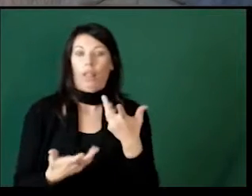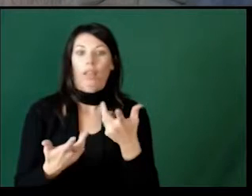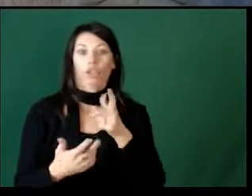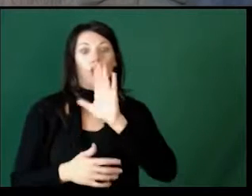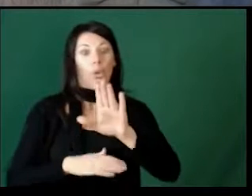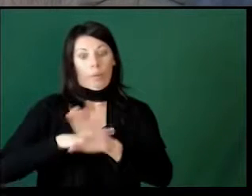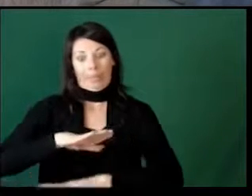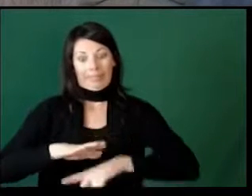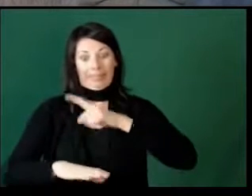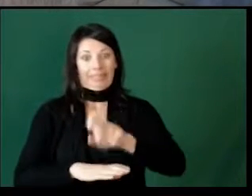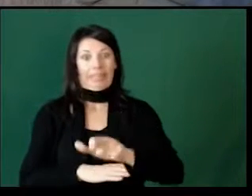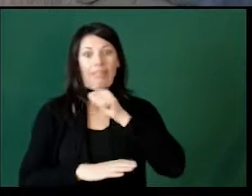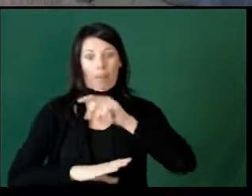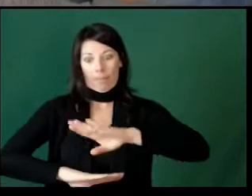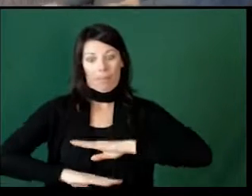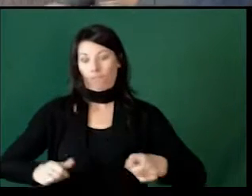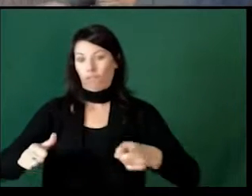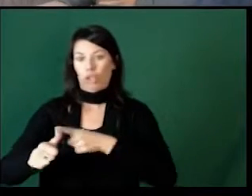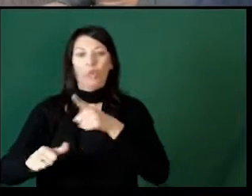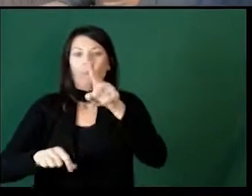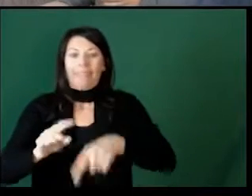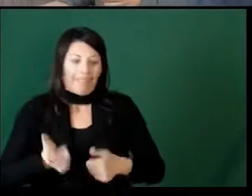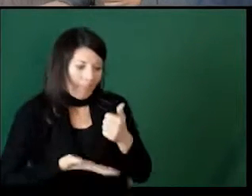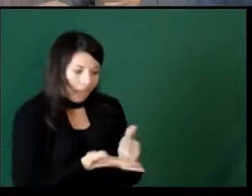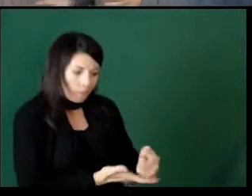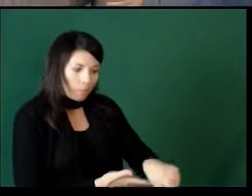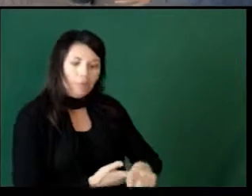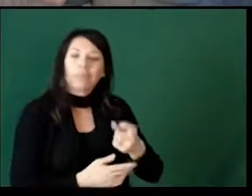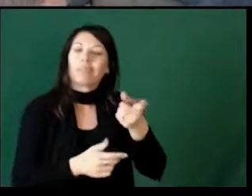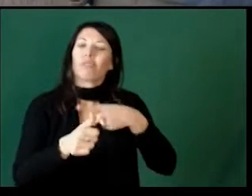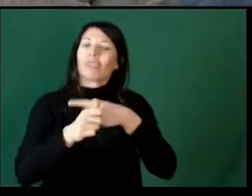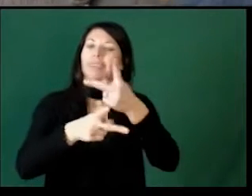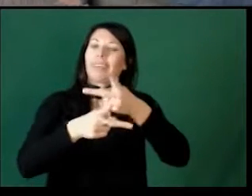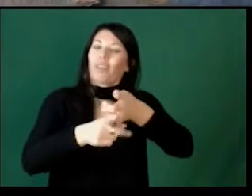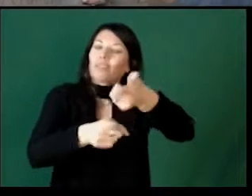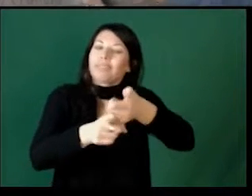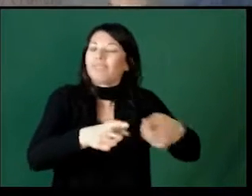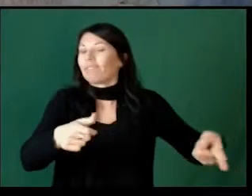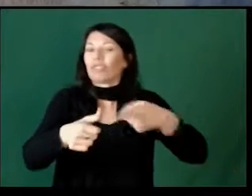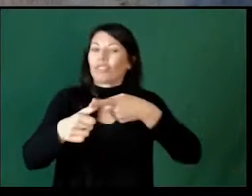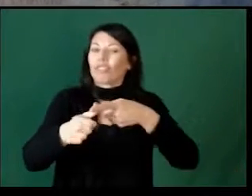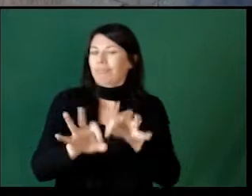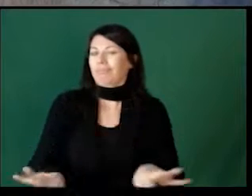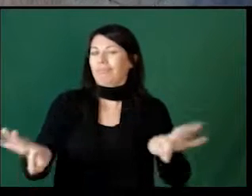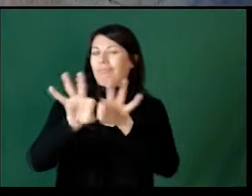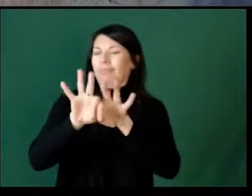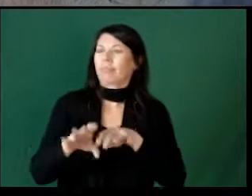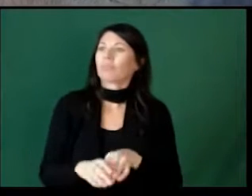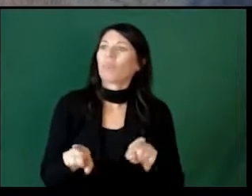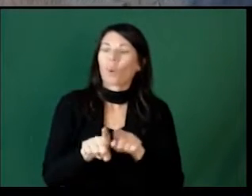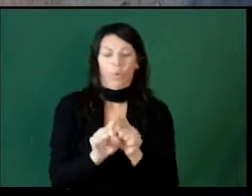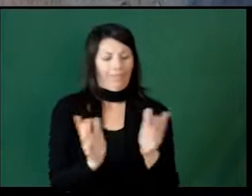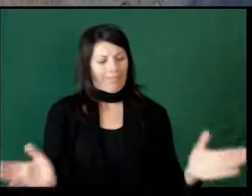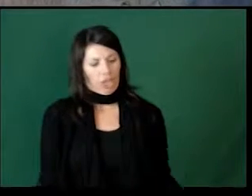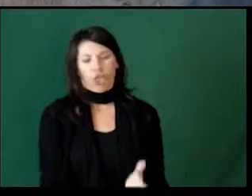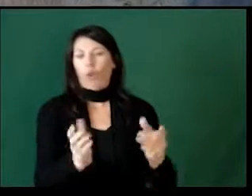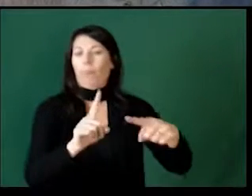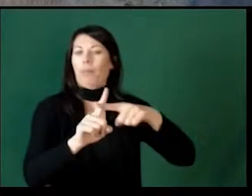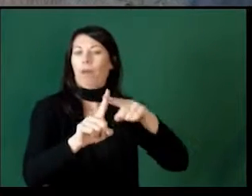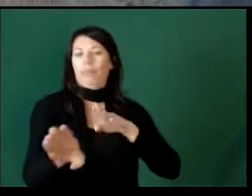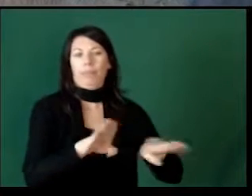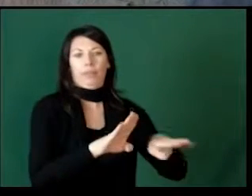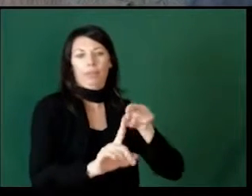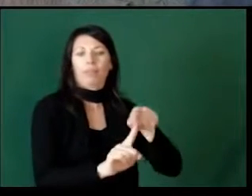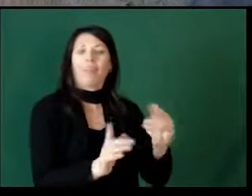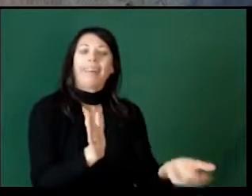feeling like your basic needs are being met, then you are not there to help them. So make sure that you're taking care of yourself as well. Encourage